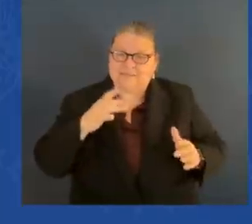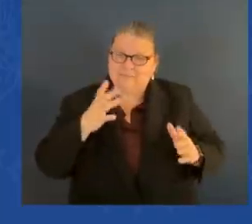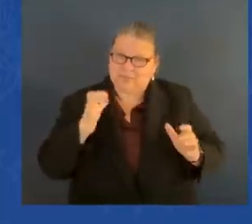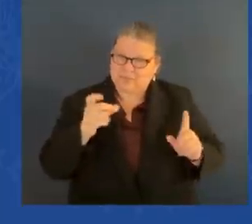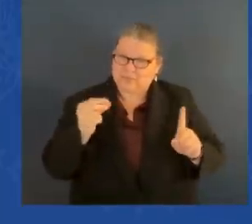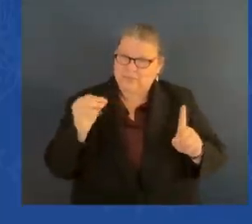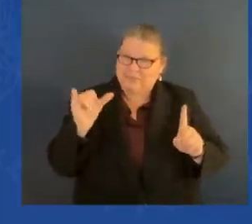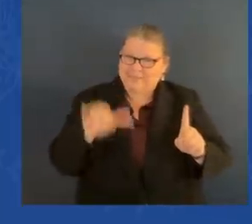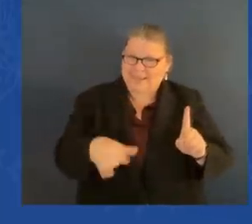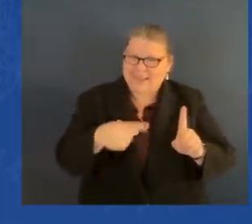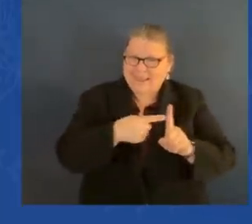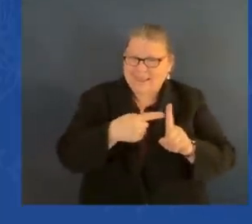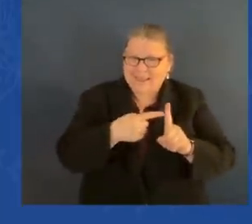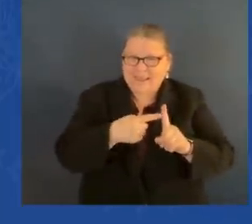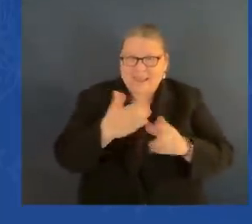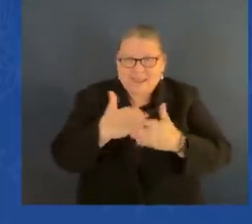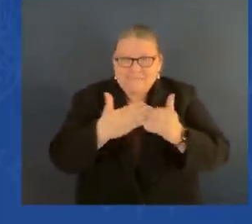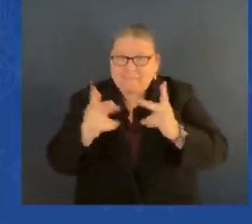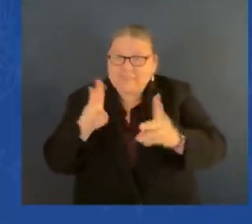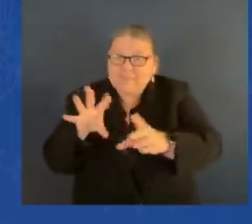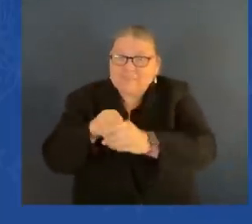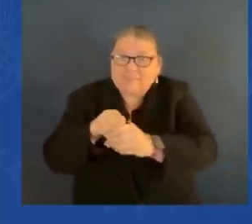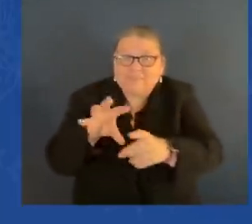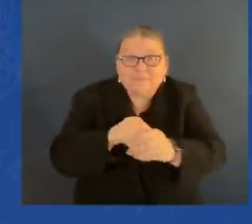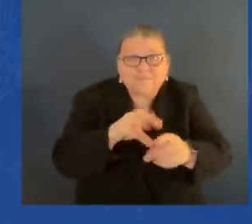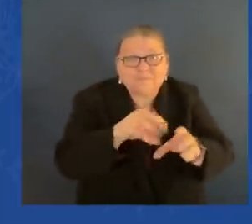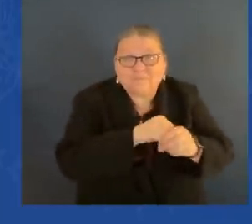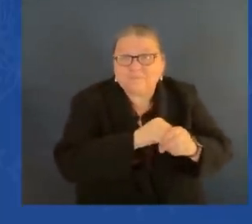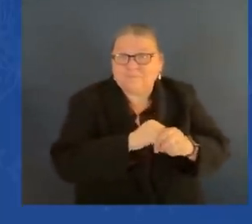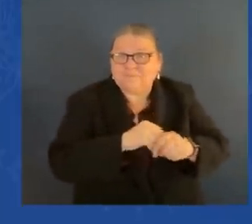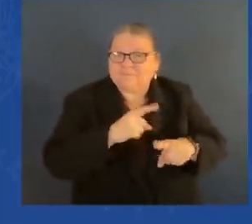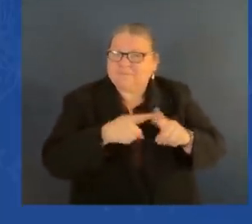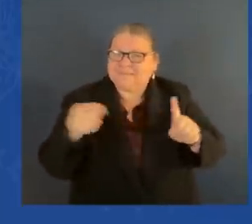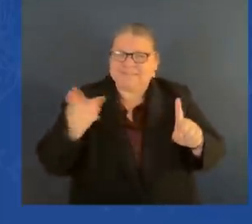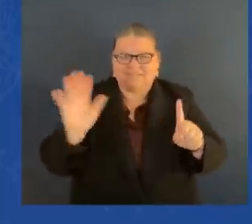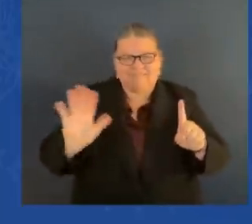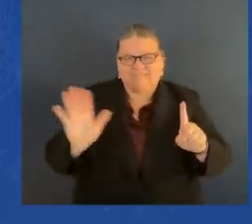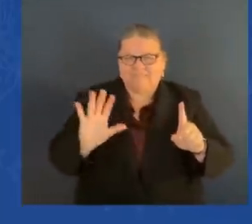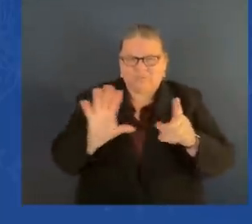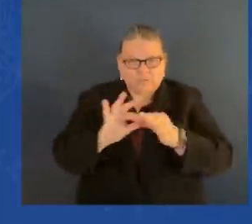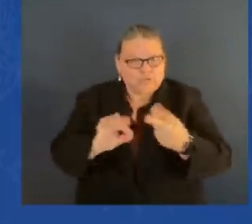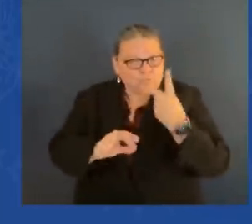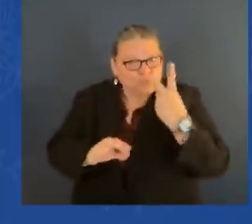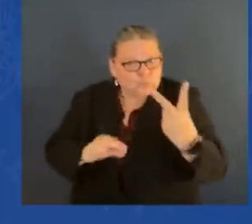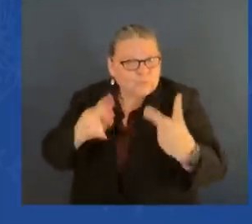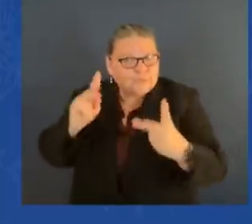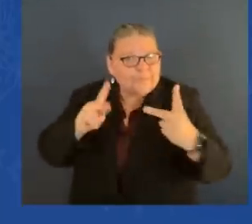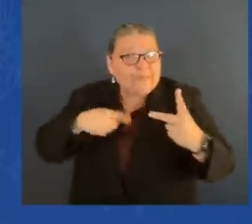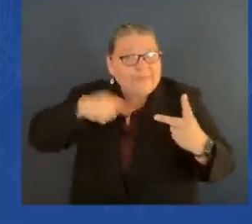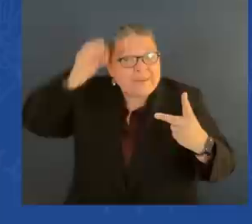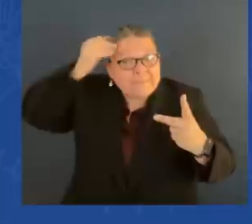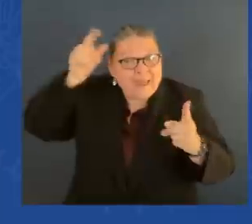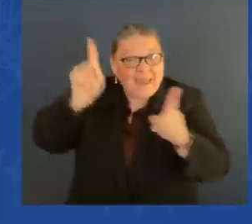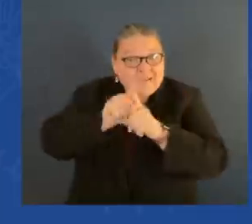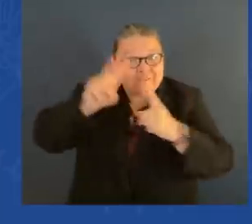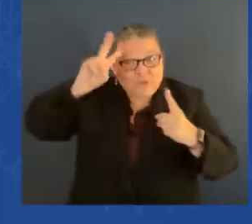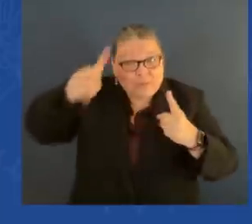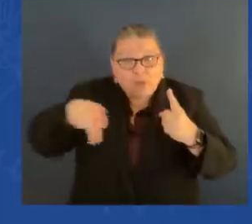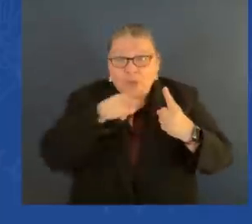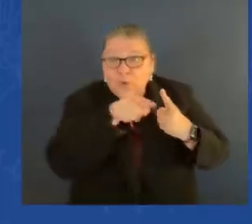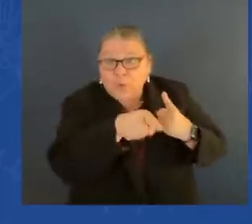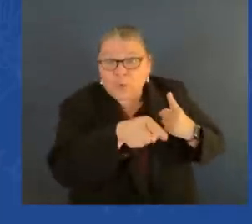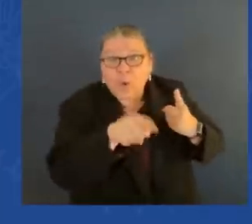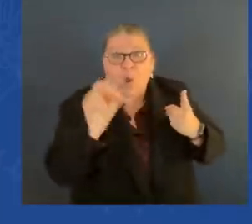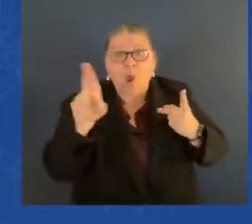there's only one other person I'm considering. And I said, Barack, I don't want to be vice president. He said, why? I said, because